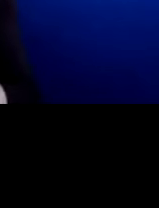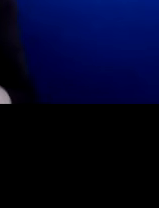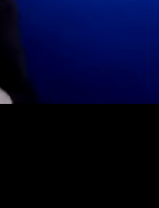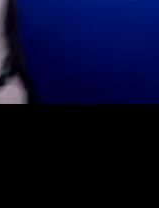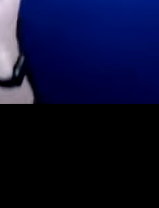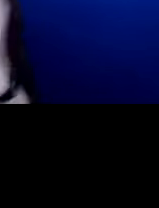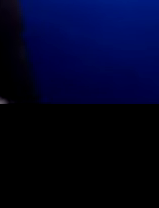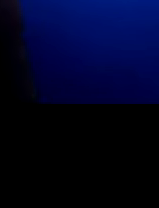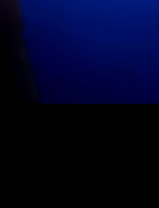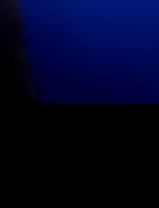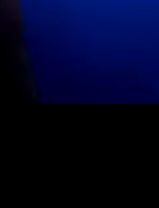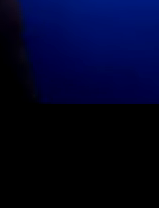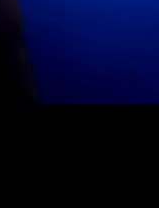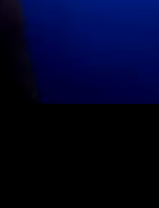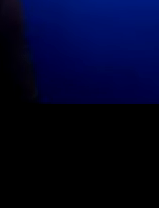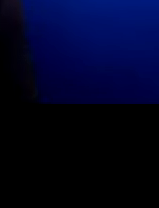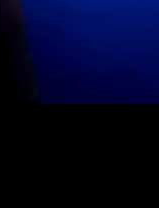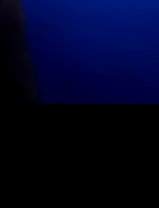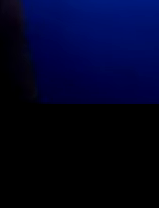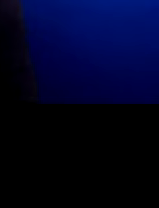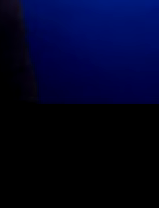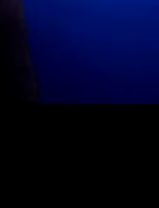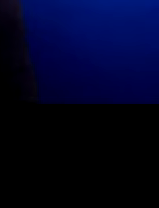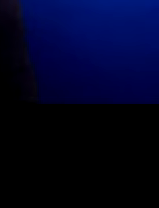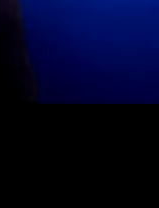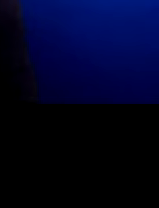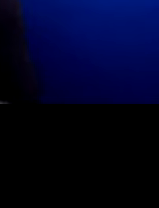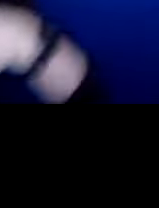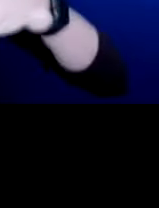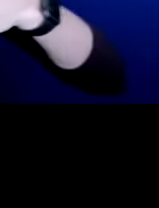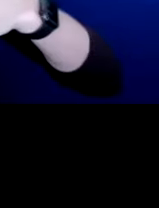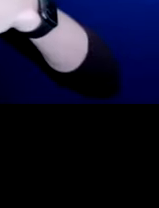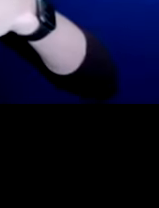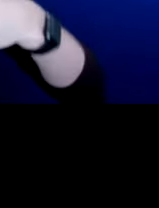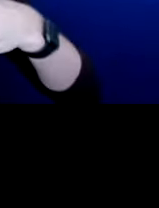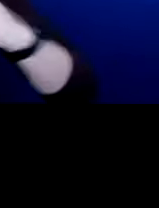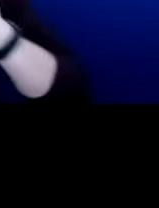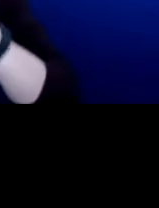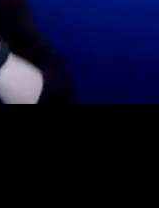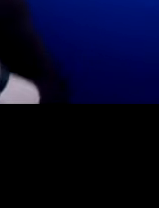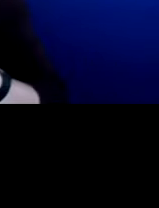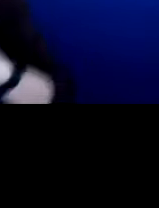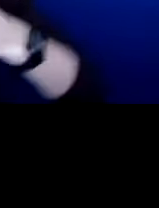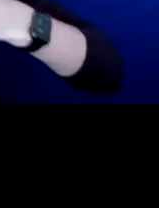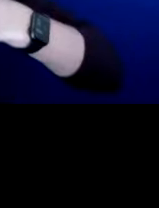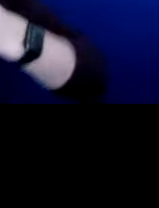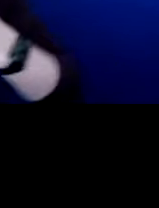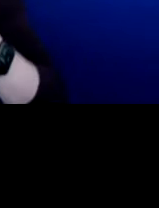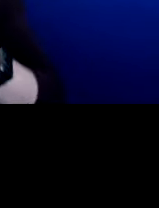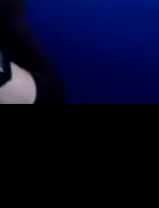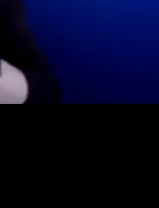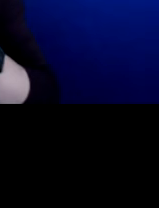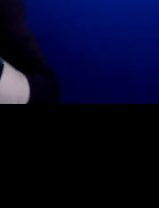see many on the question and answers. There was a couple of things mentioned. One is from Sadej, from Sikh